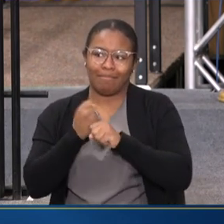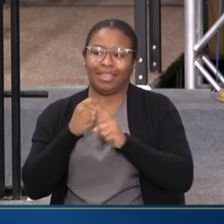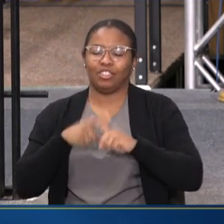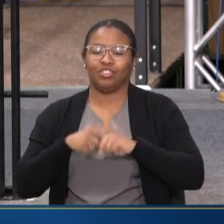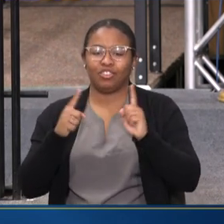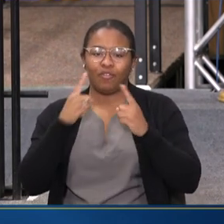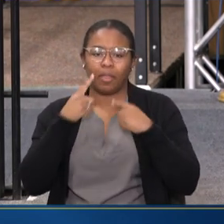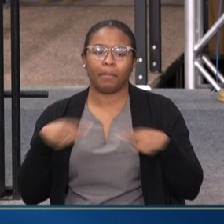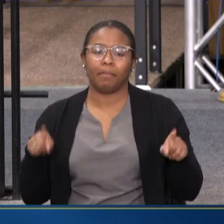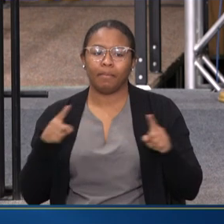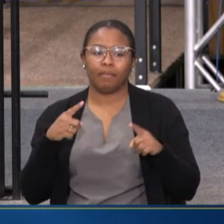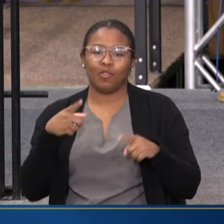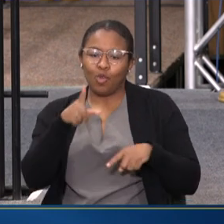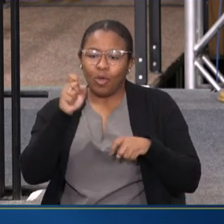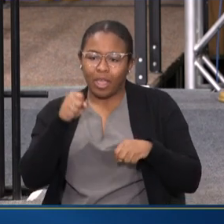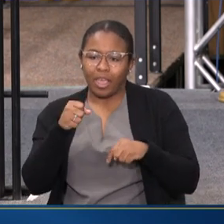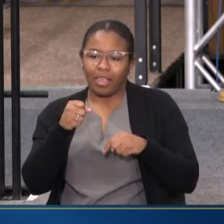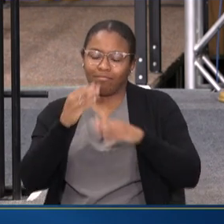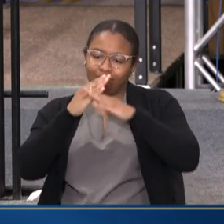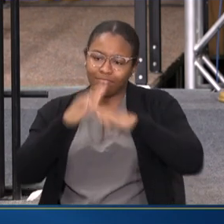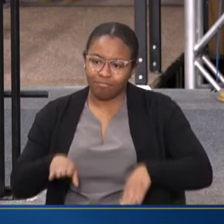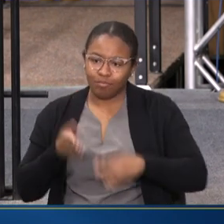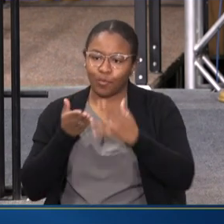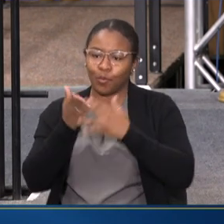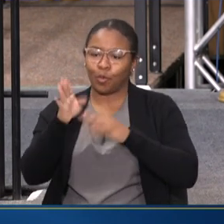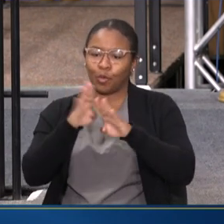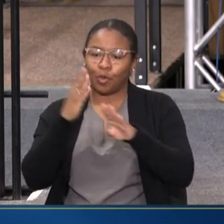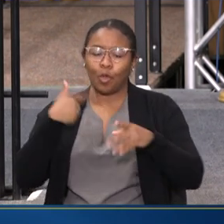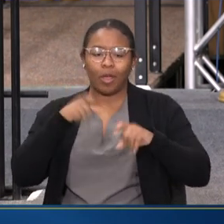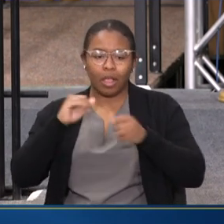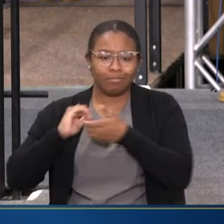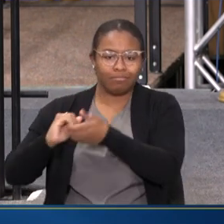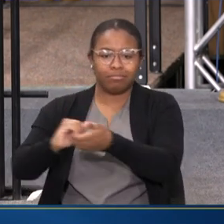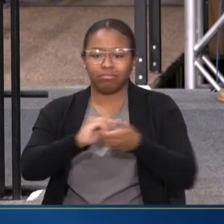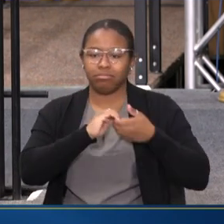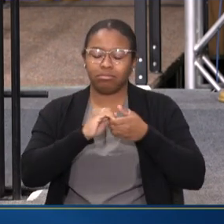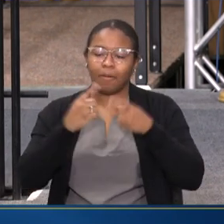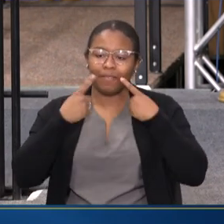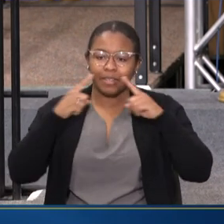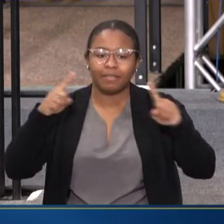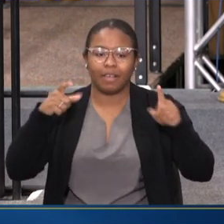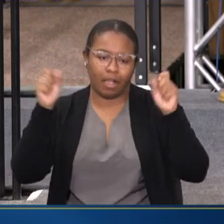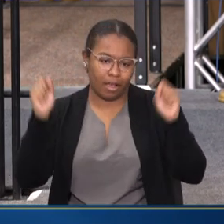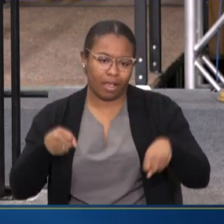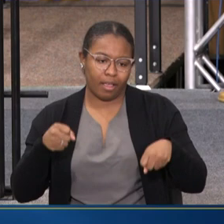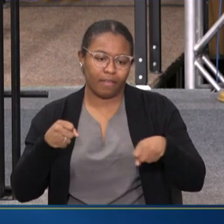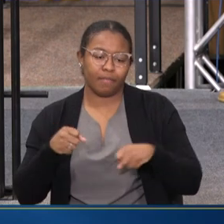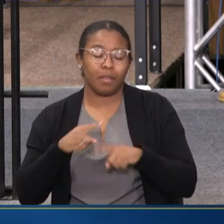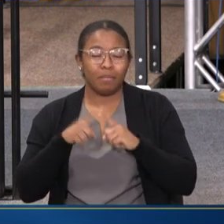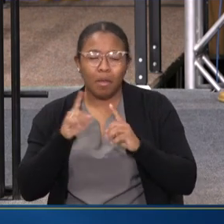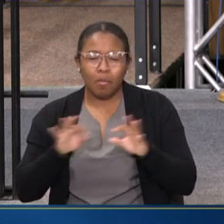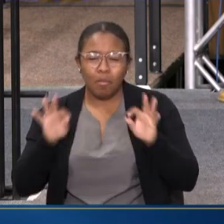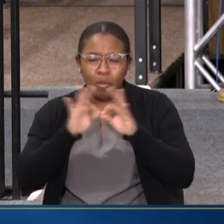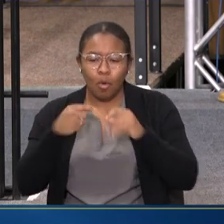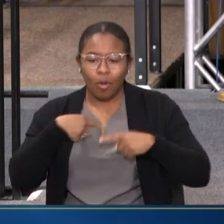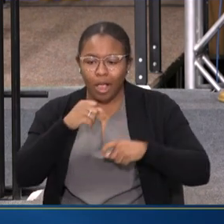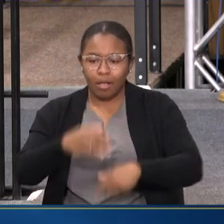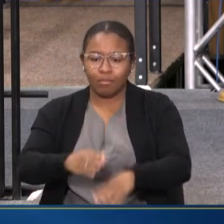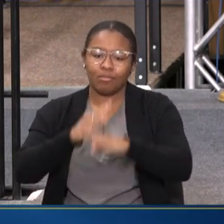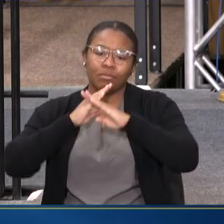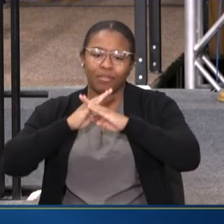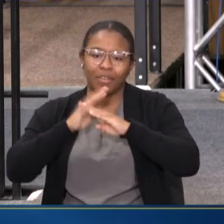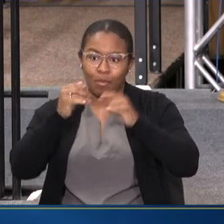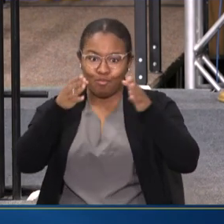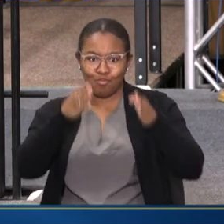YOU CAN WALK THROUGH THAT DOOR. WE CAN PARTNER AND GET THINGS DONE. BUT MOST IMPORTANTLY, WE CAN PREVENT THAT